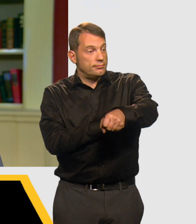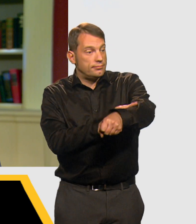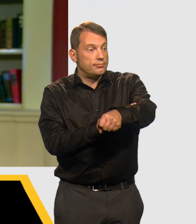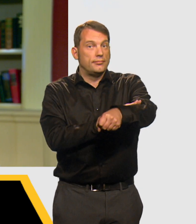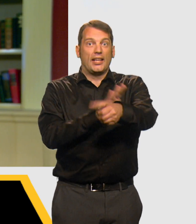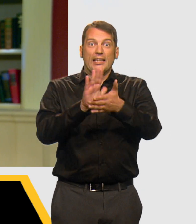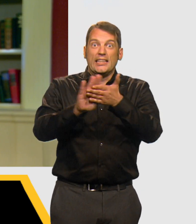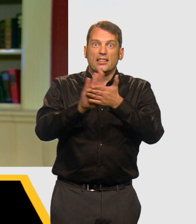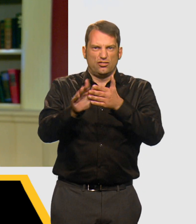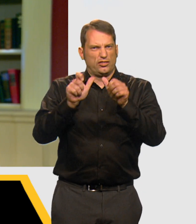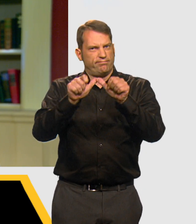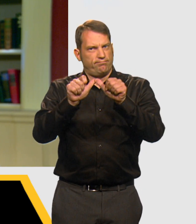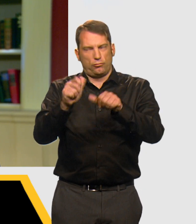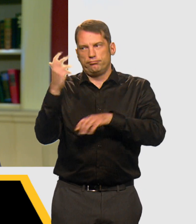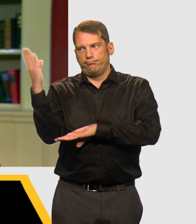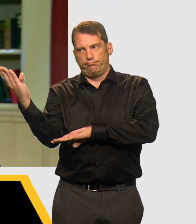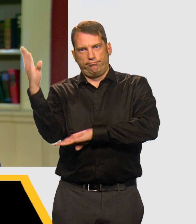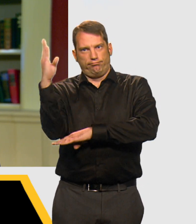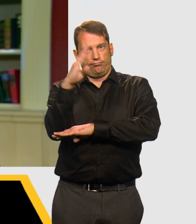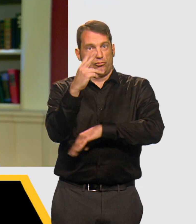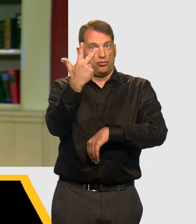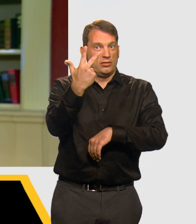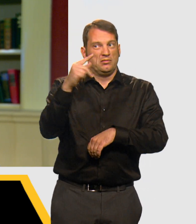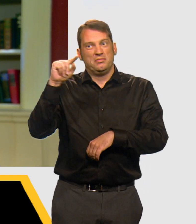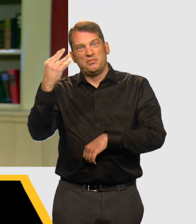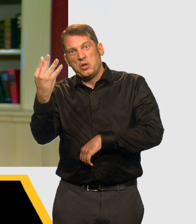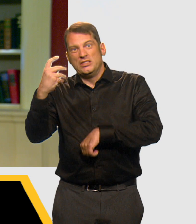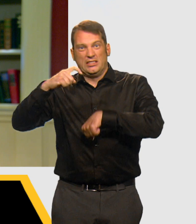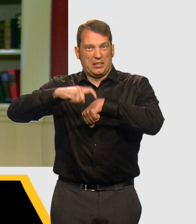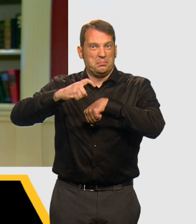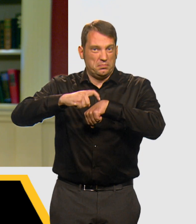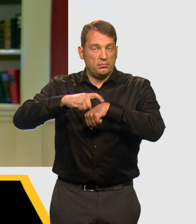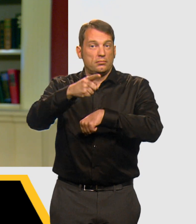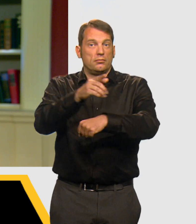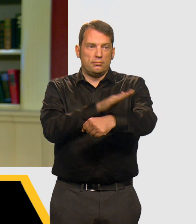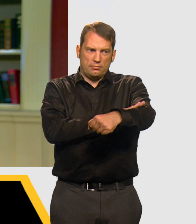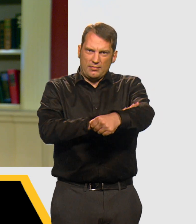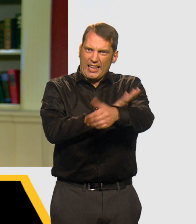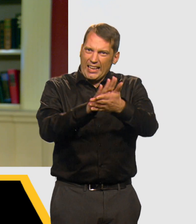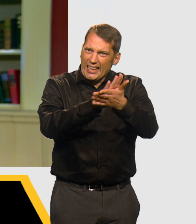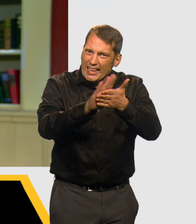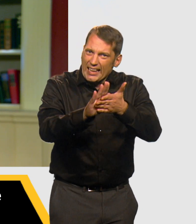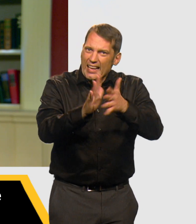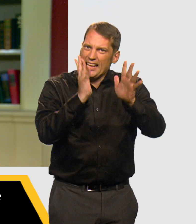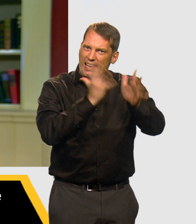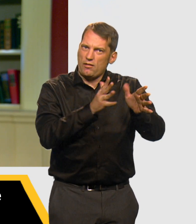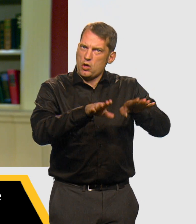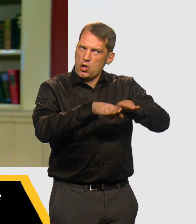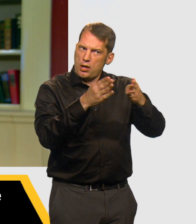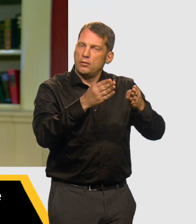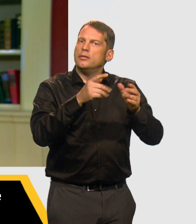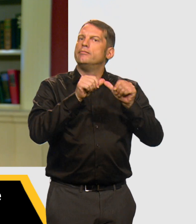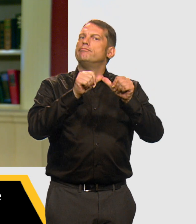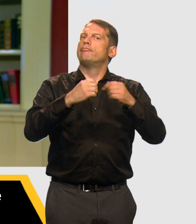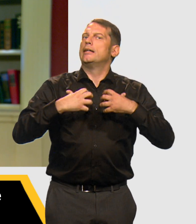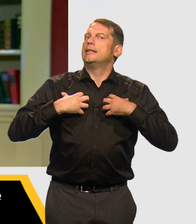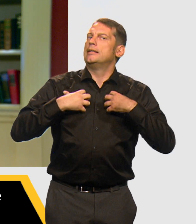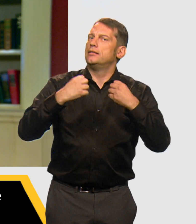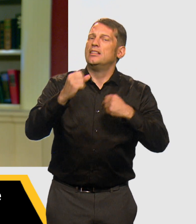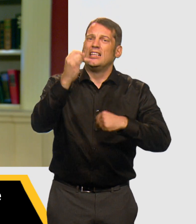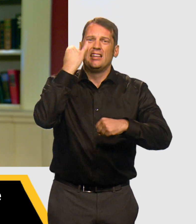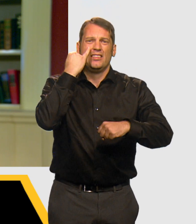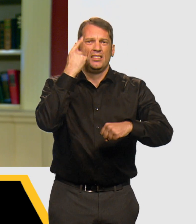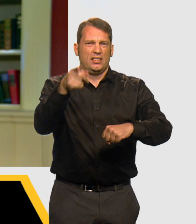solution should be applied three to four times a day. The wound should remain clean and open during the healing process.